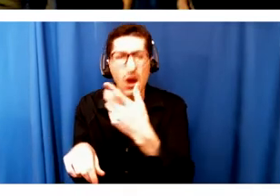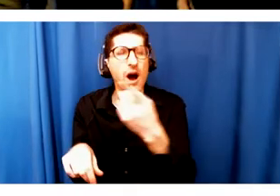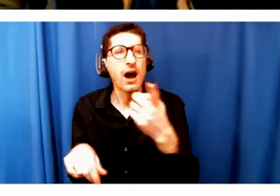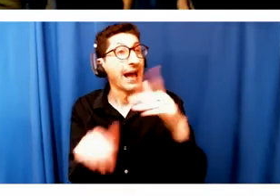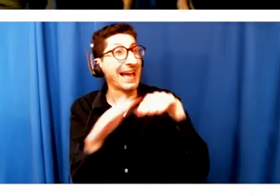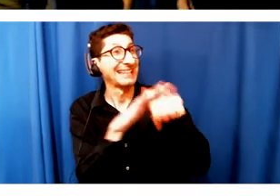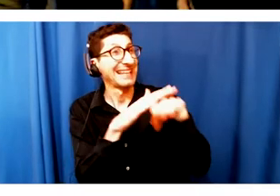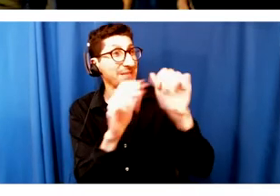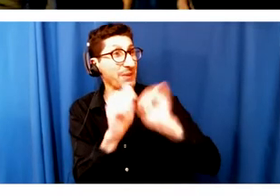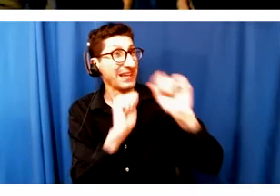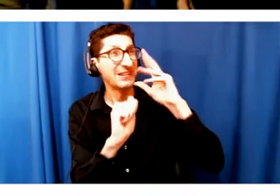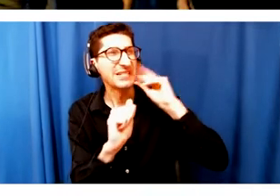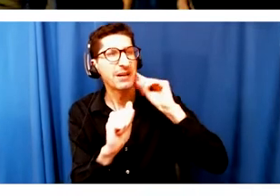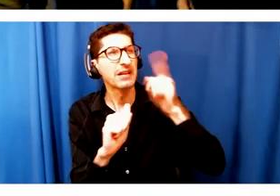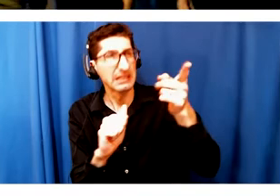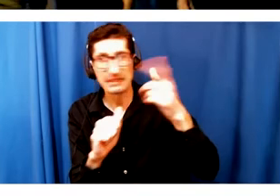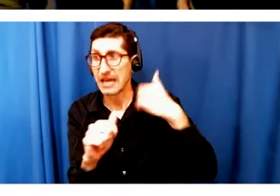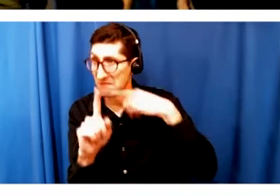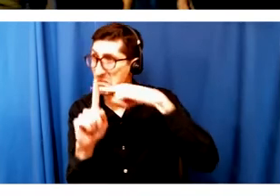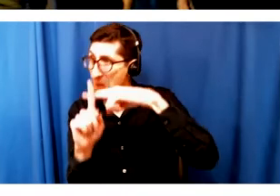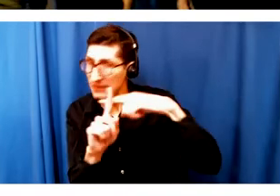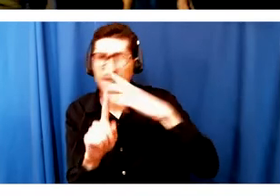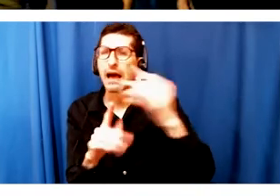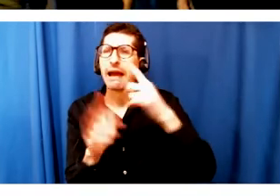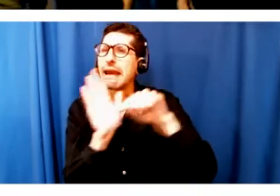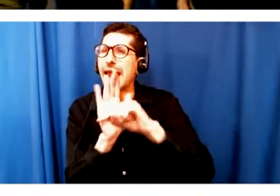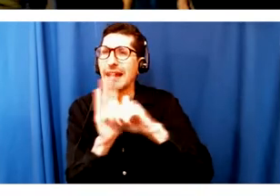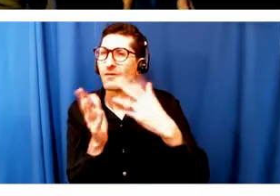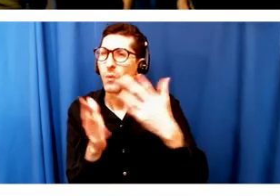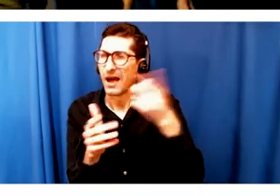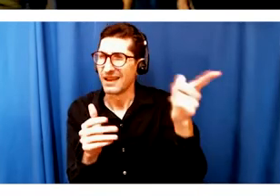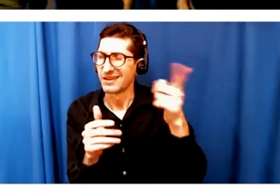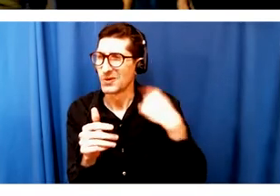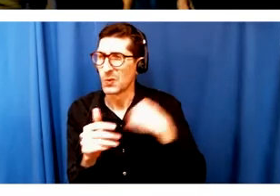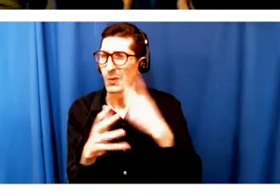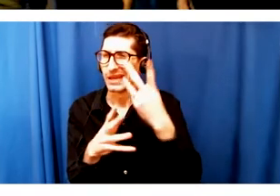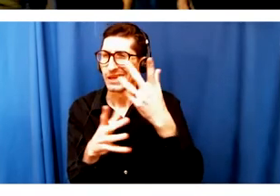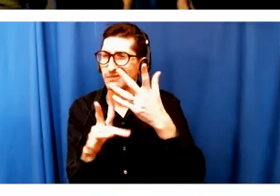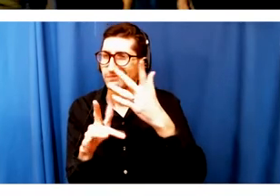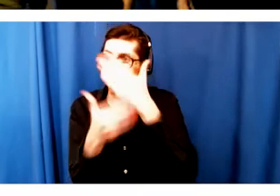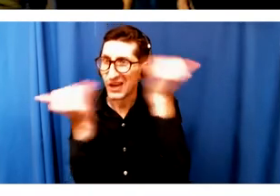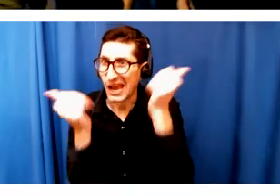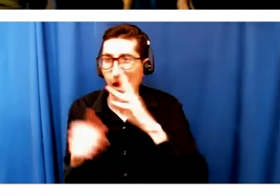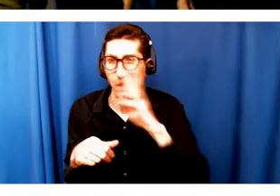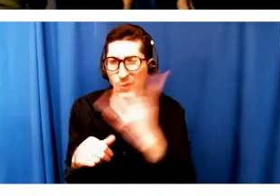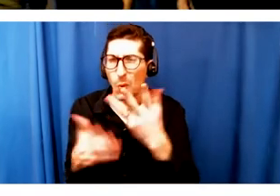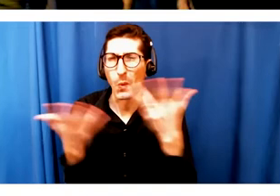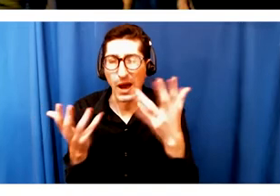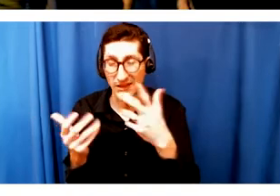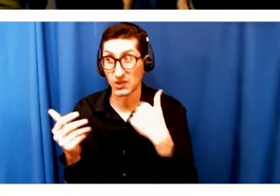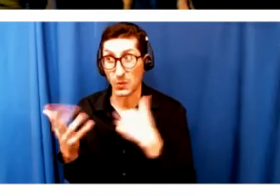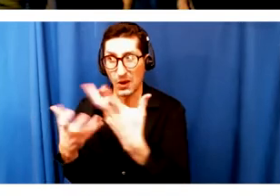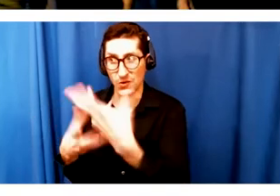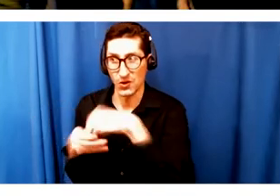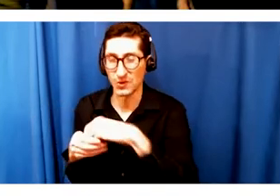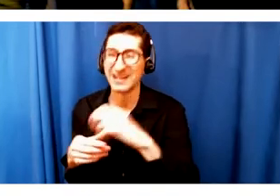you know, make those communities feel a part of what we're doing. And not just sort of like, oh, we have a couple of days, we're going to do ASL, you know, buy your tickets